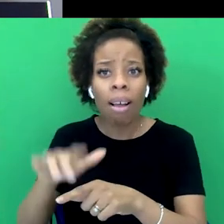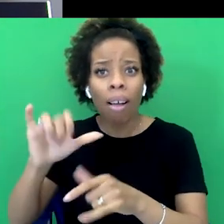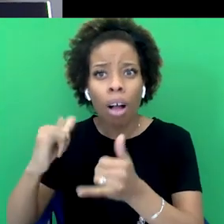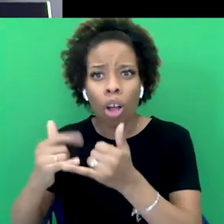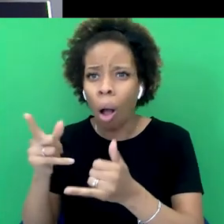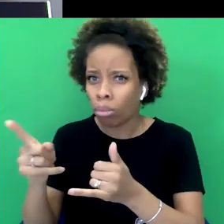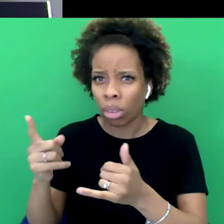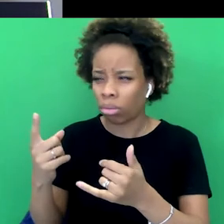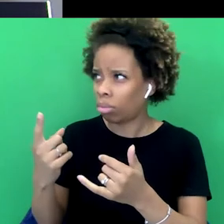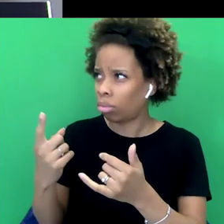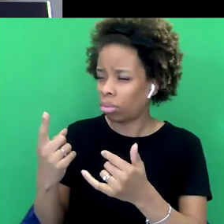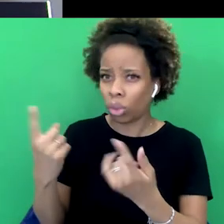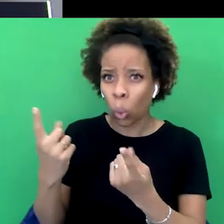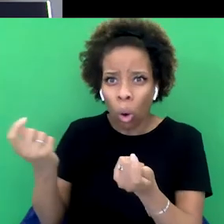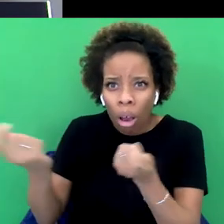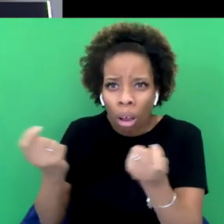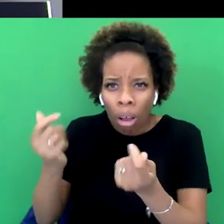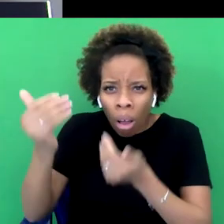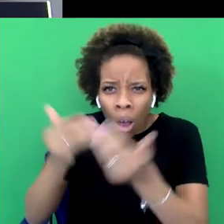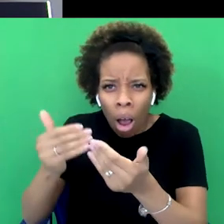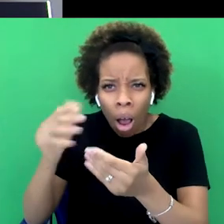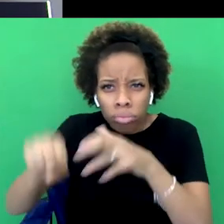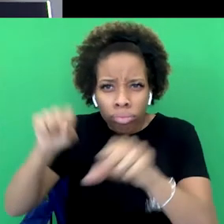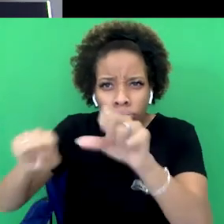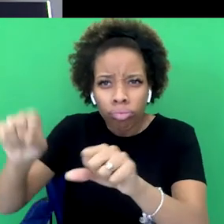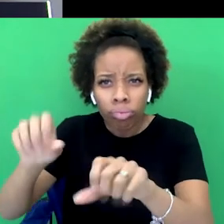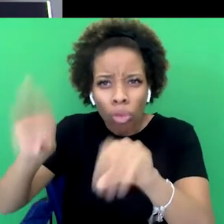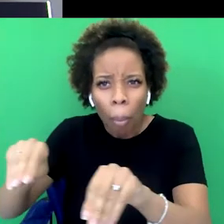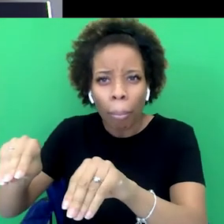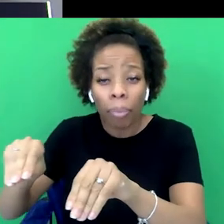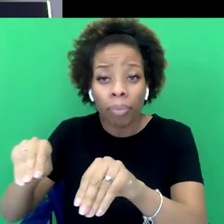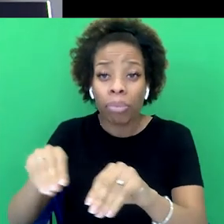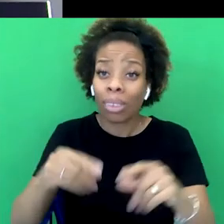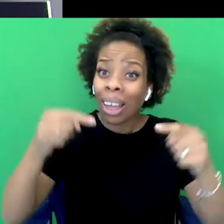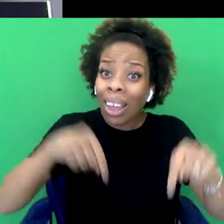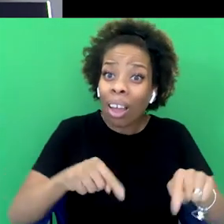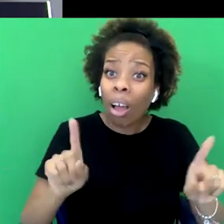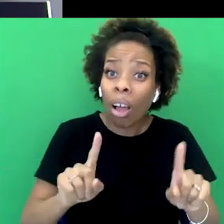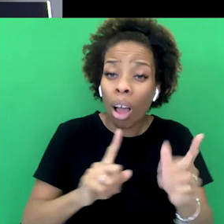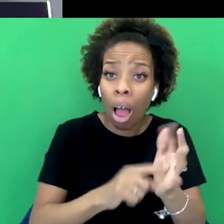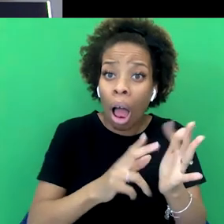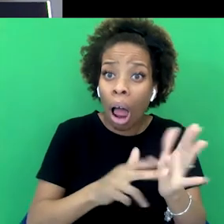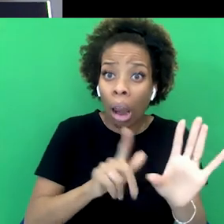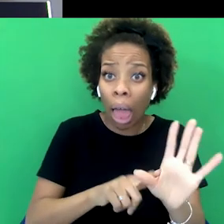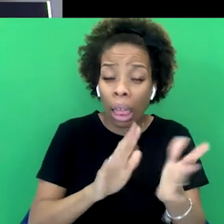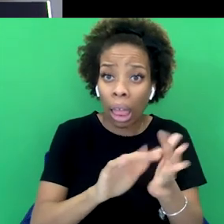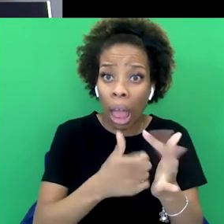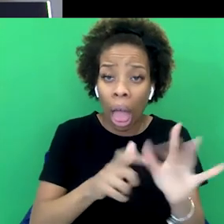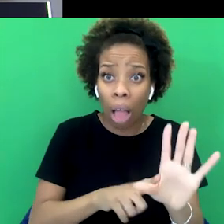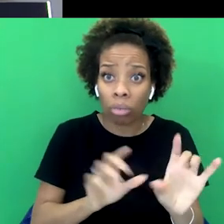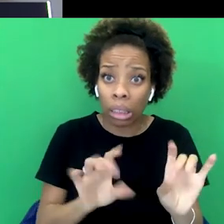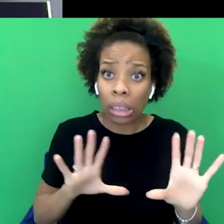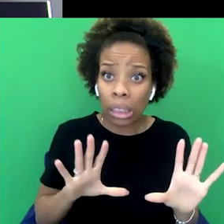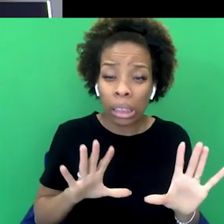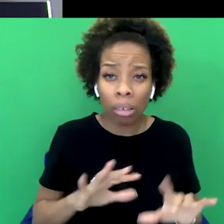I feel like here we've got Lenny Henry. God bless him. He's a great guy from a brilliant part of the world, black country. But we need more